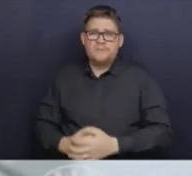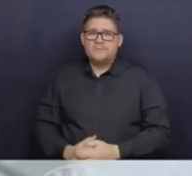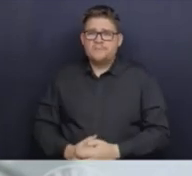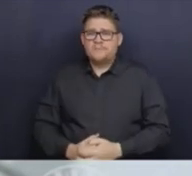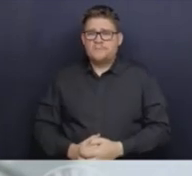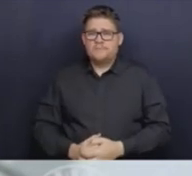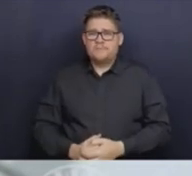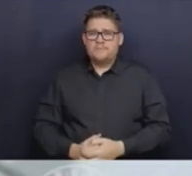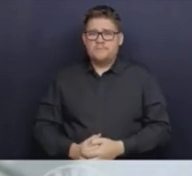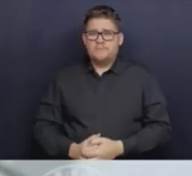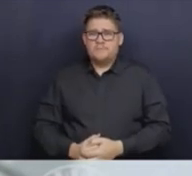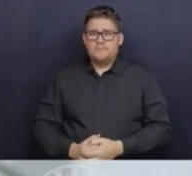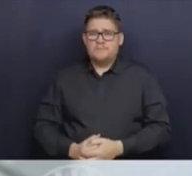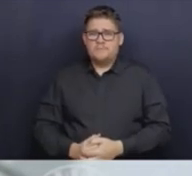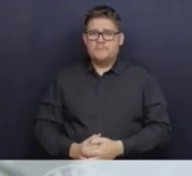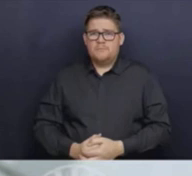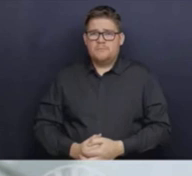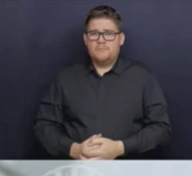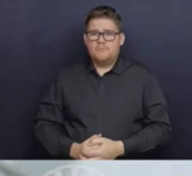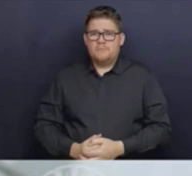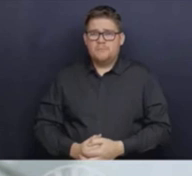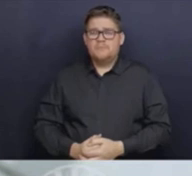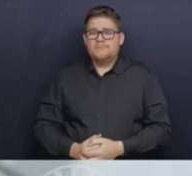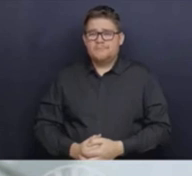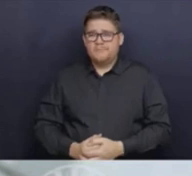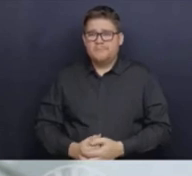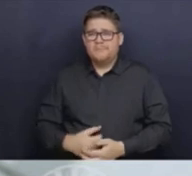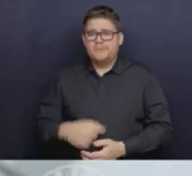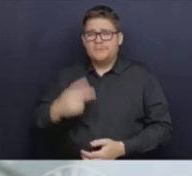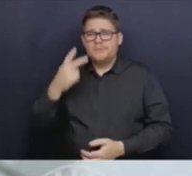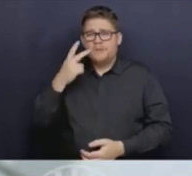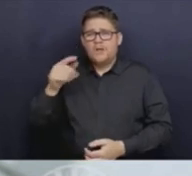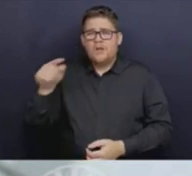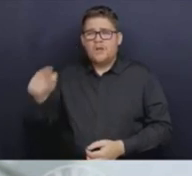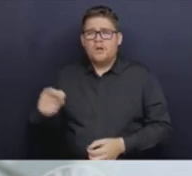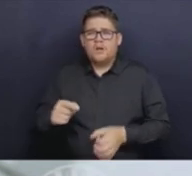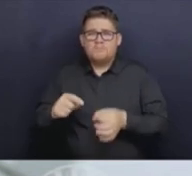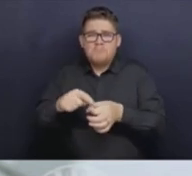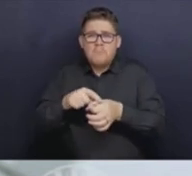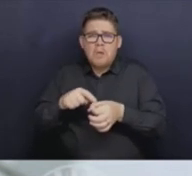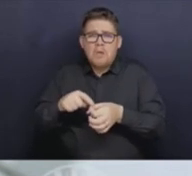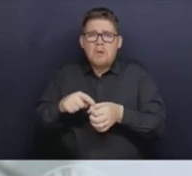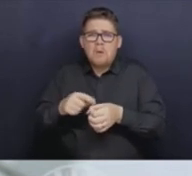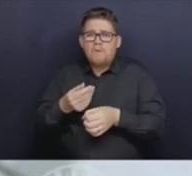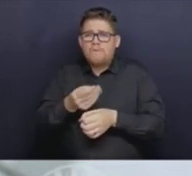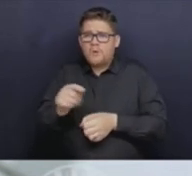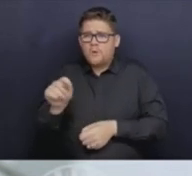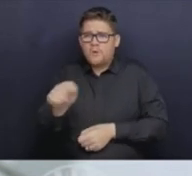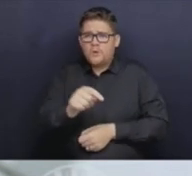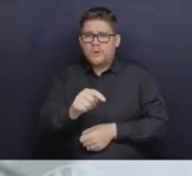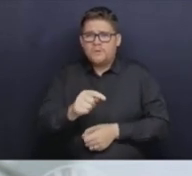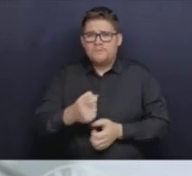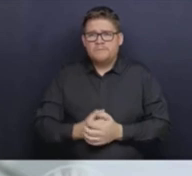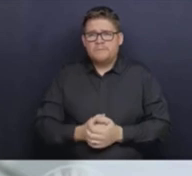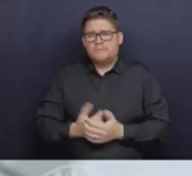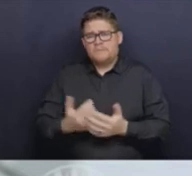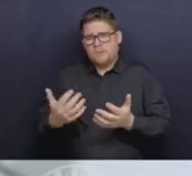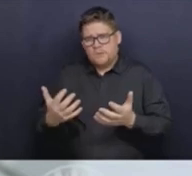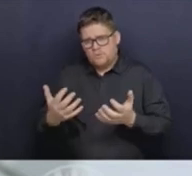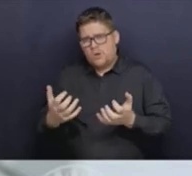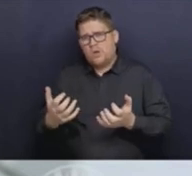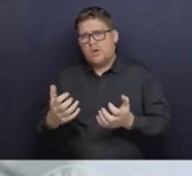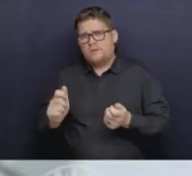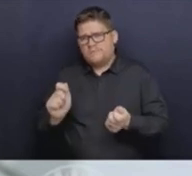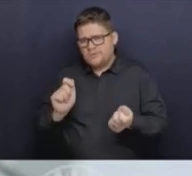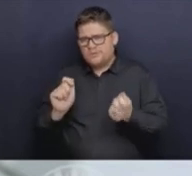in terms of the number of a very vocal minority calling for you to make changes around the vaccine mandate for